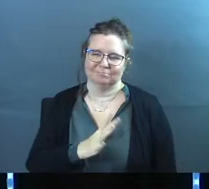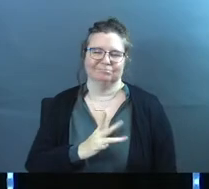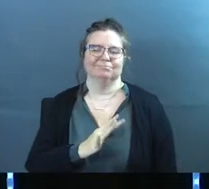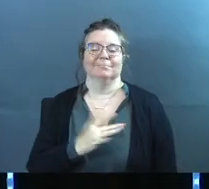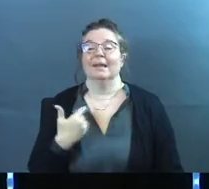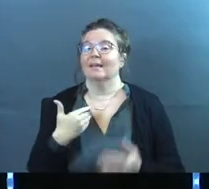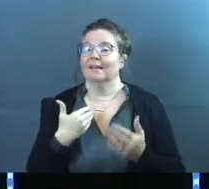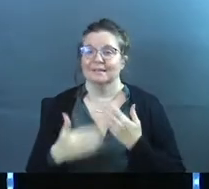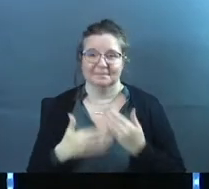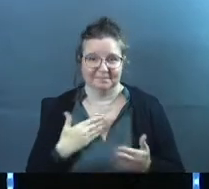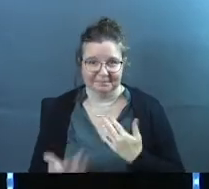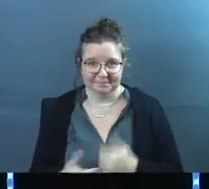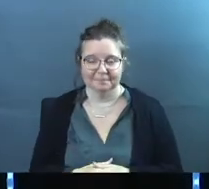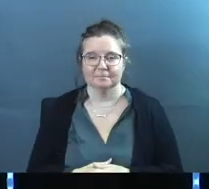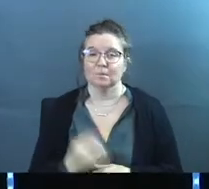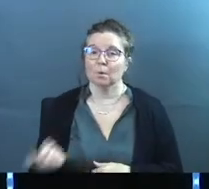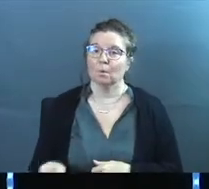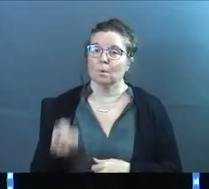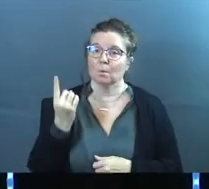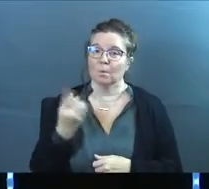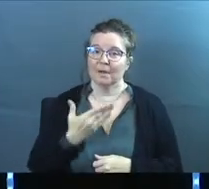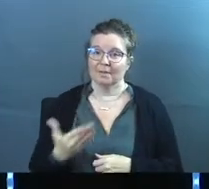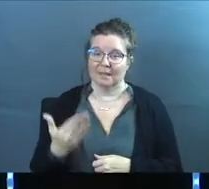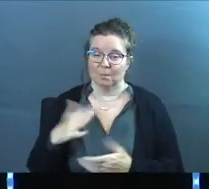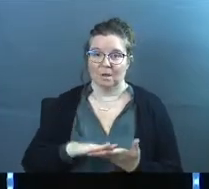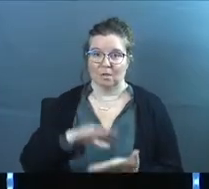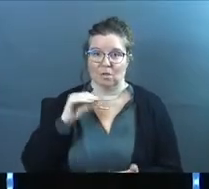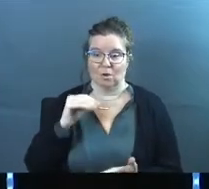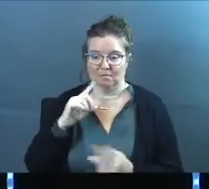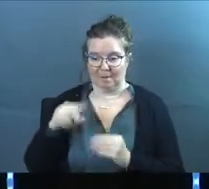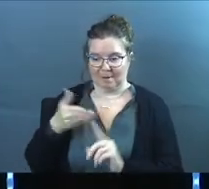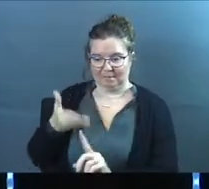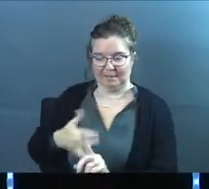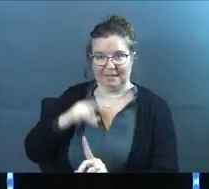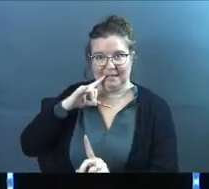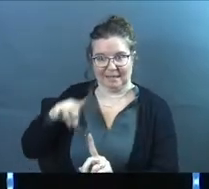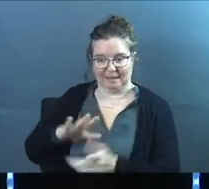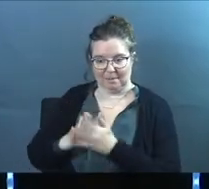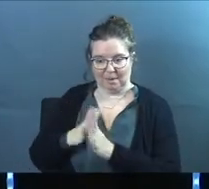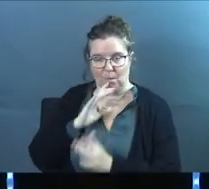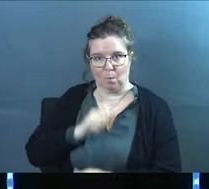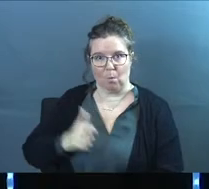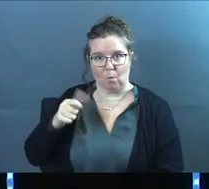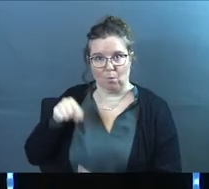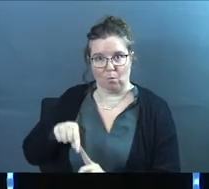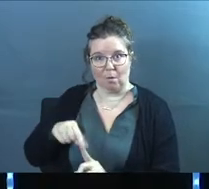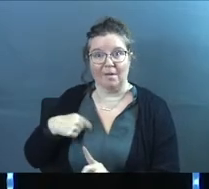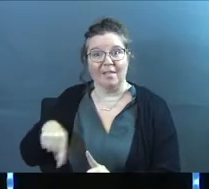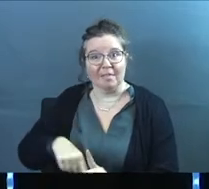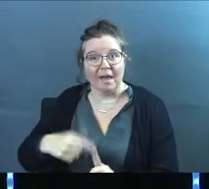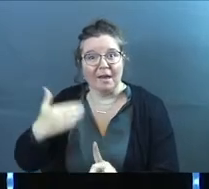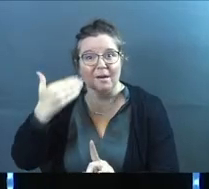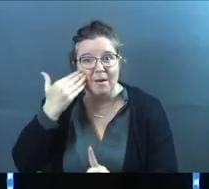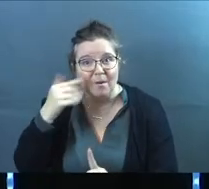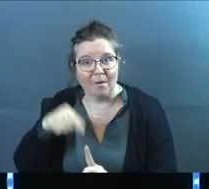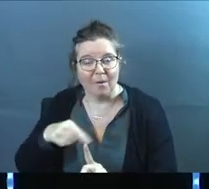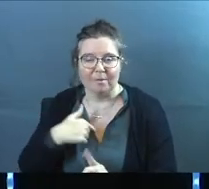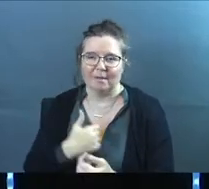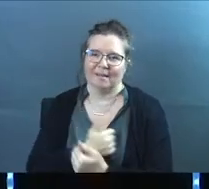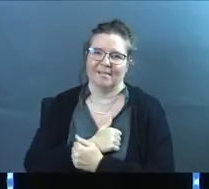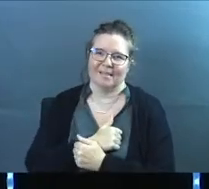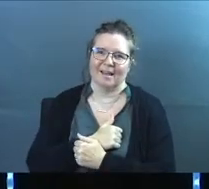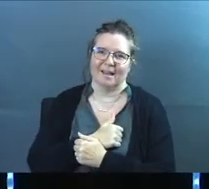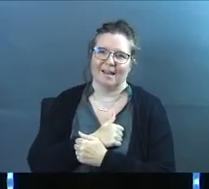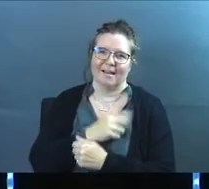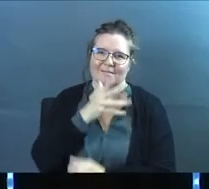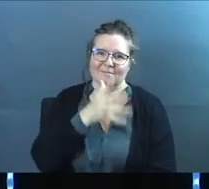But anyways, one thing we've learned about our kids as they've gotten older is they know that they love